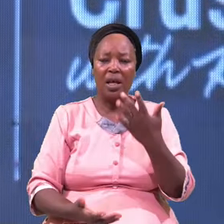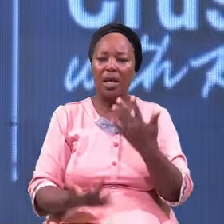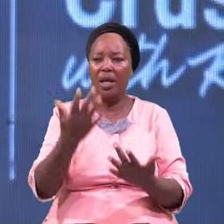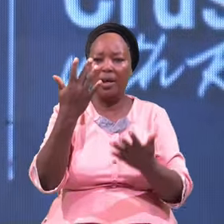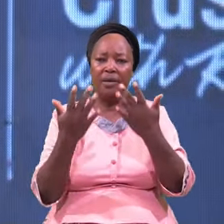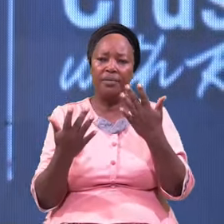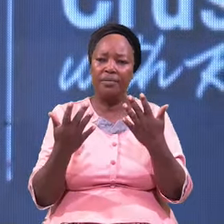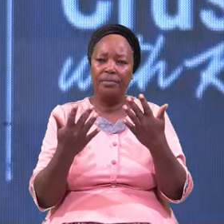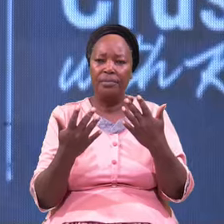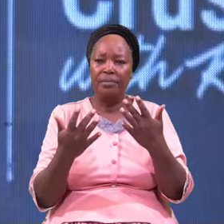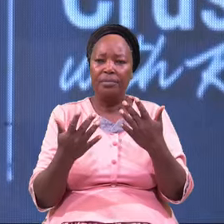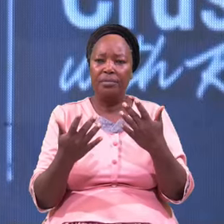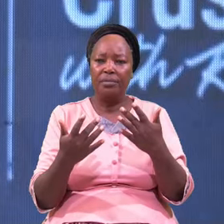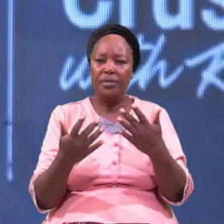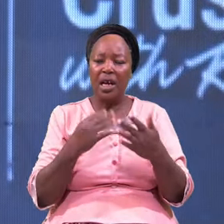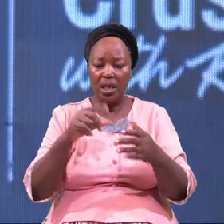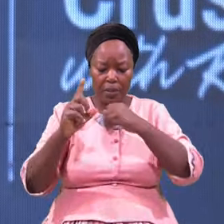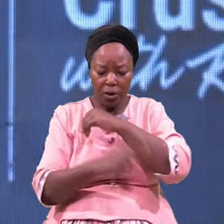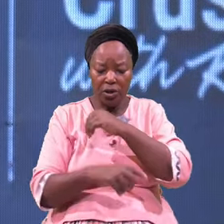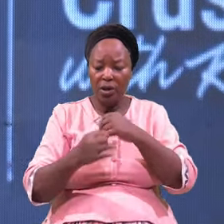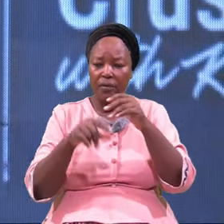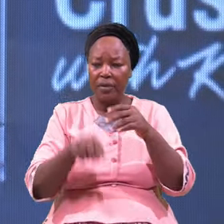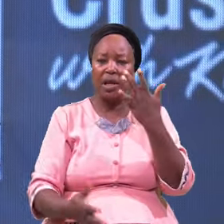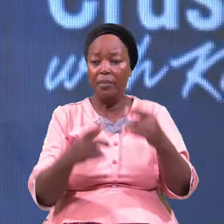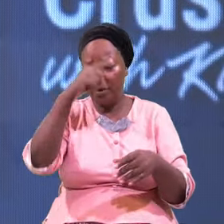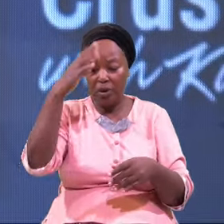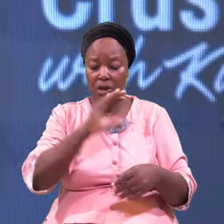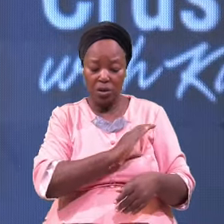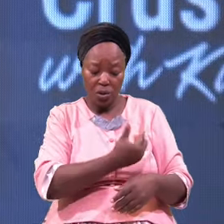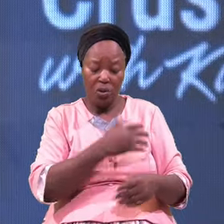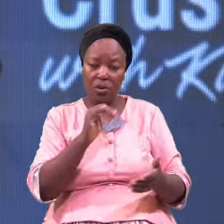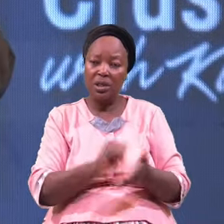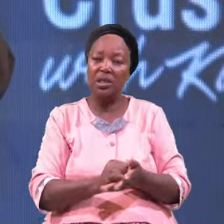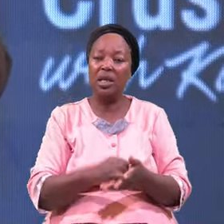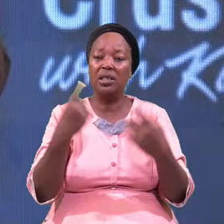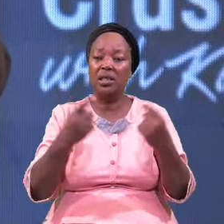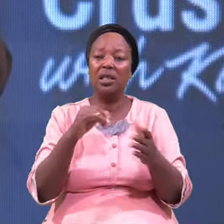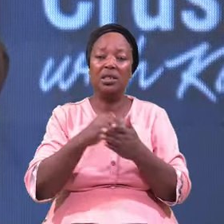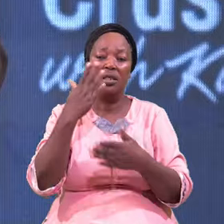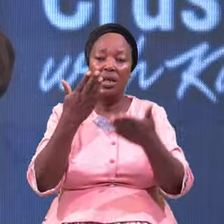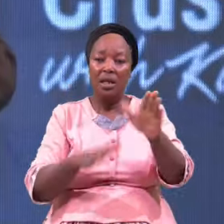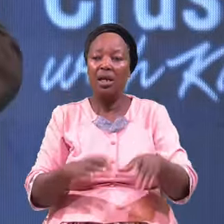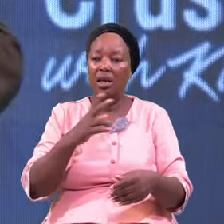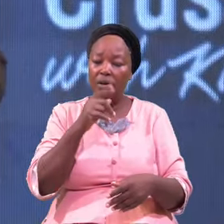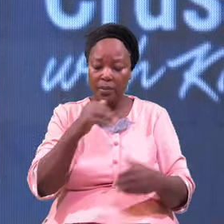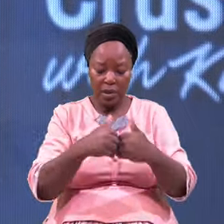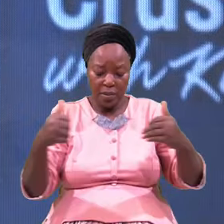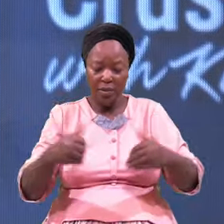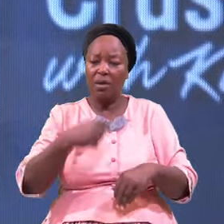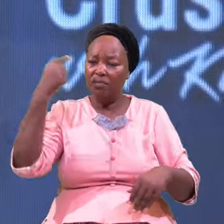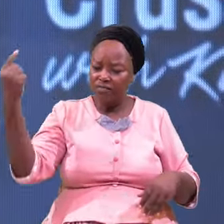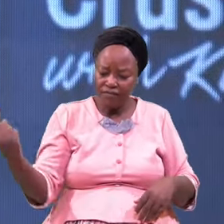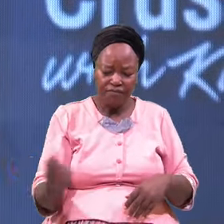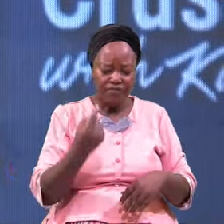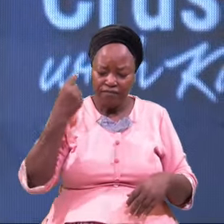The Soul That Sinners It Shall Die Will Be Separated Forever And